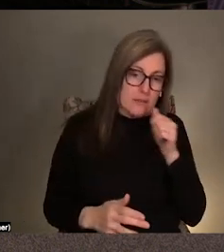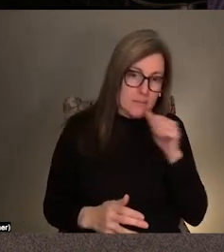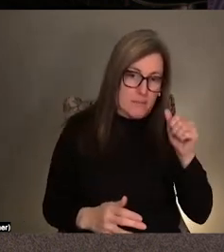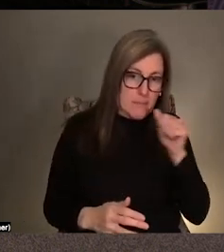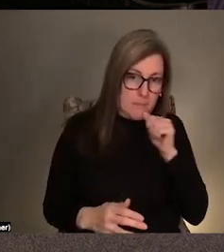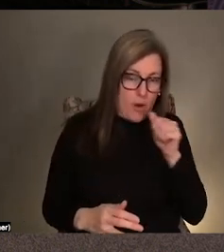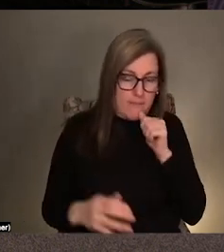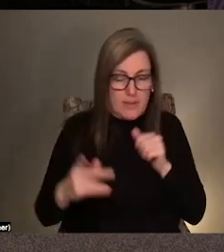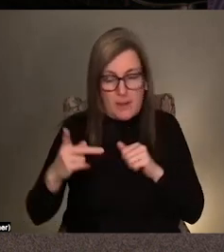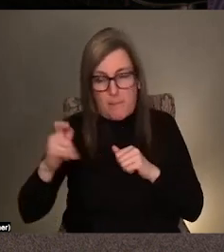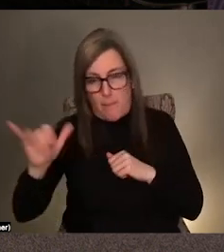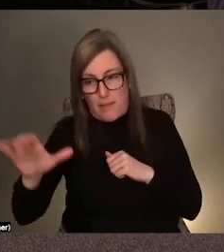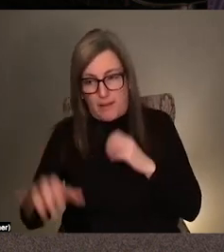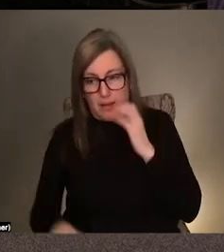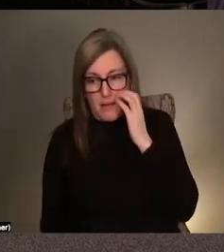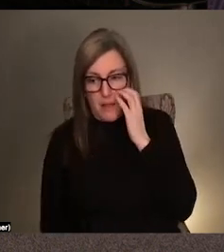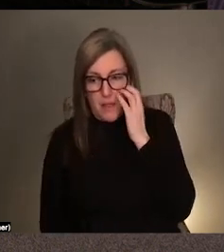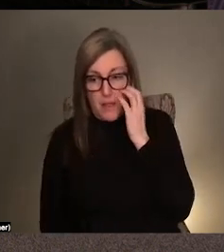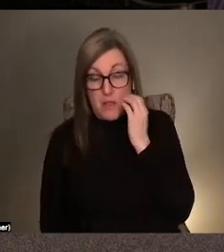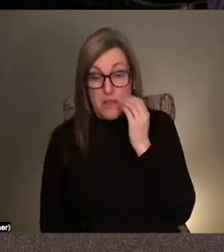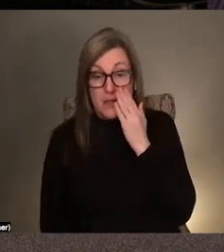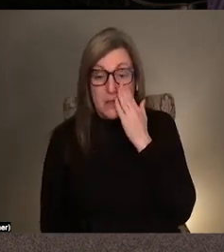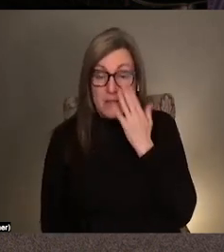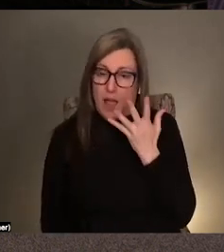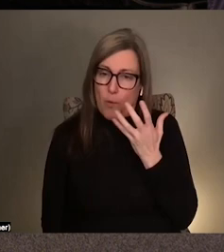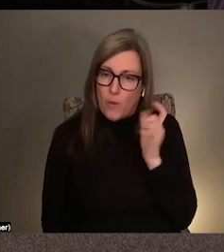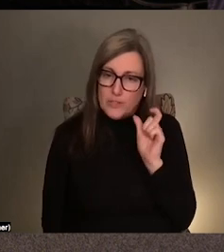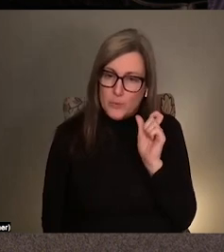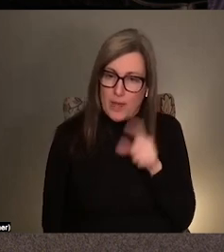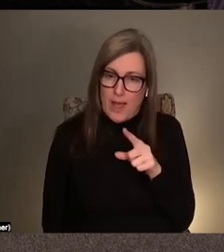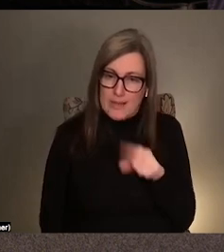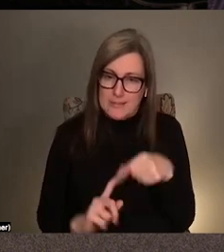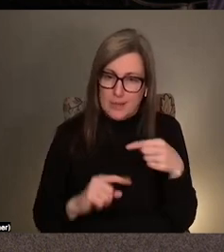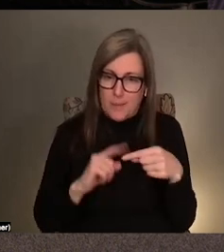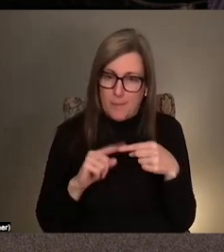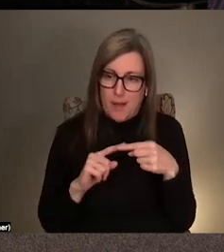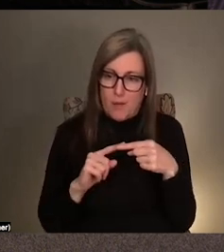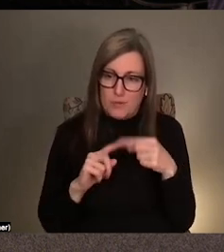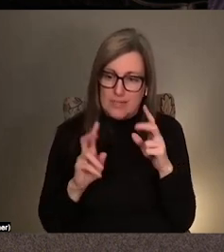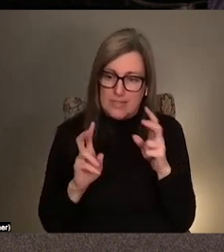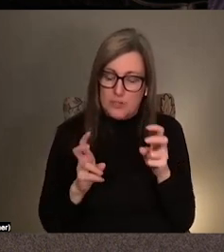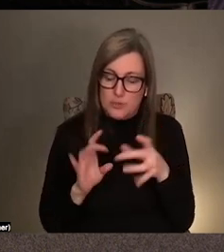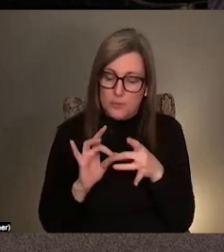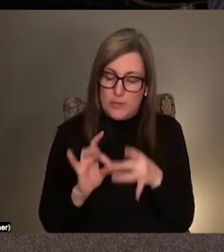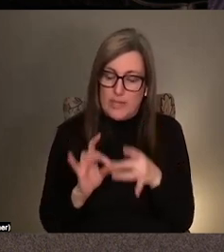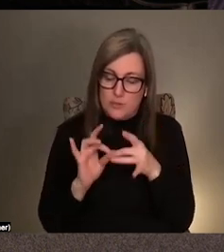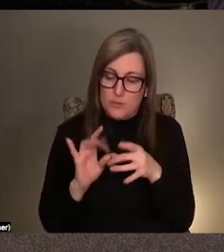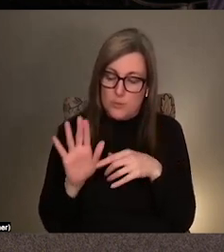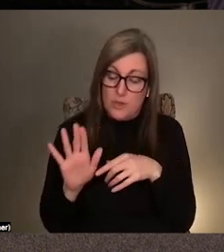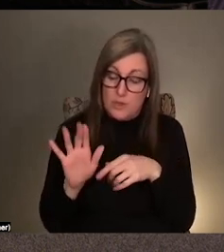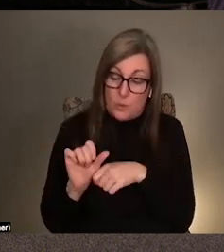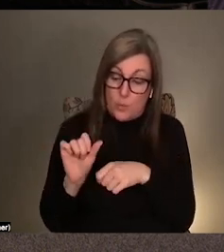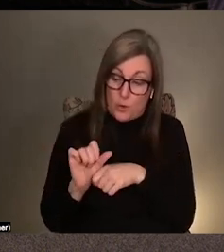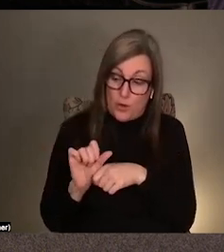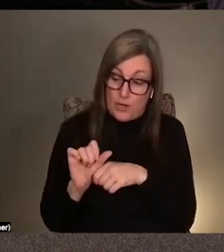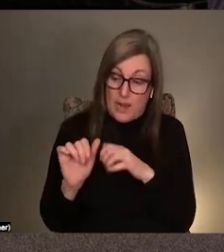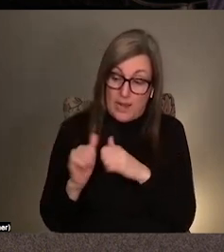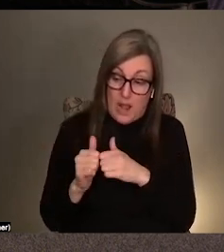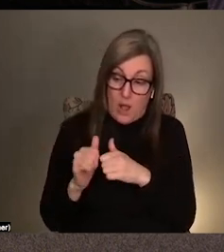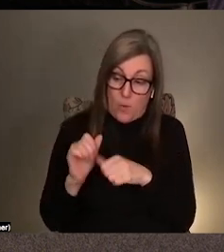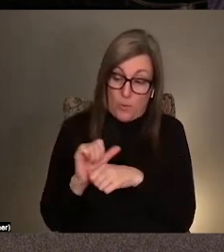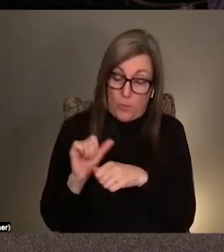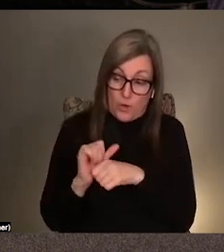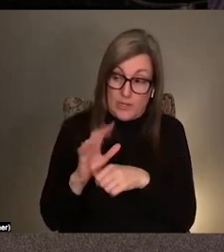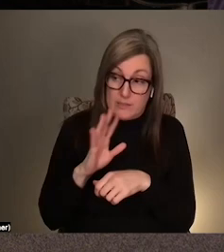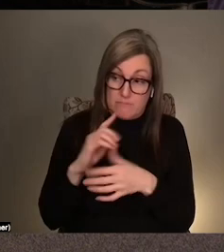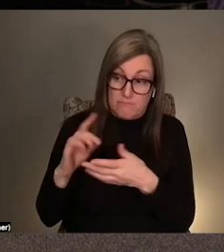bit about, um, this issue, particularly in relation to the work that you've been making and how the work has been talked about. Because